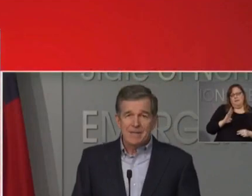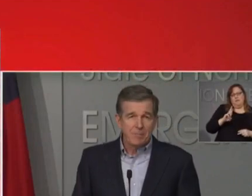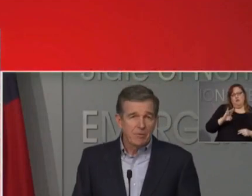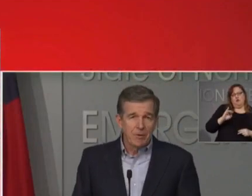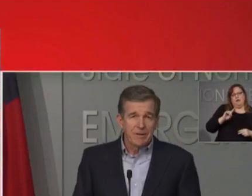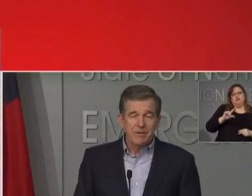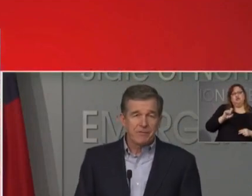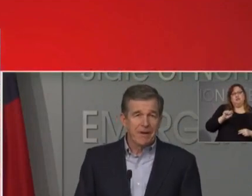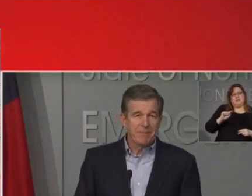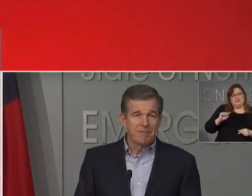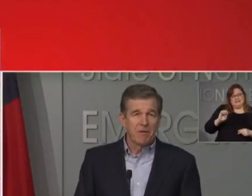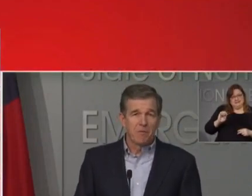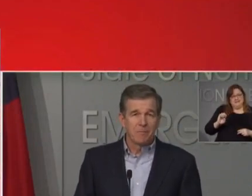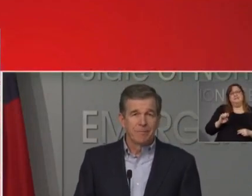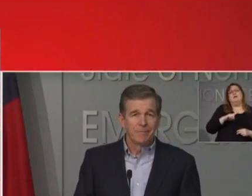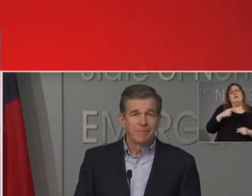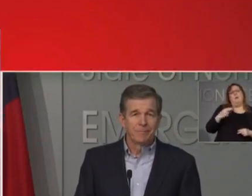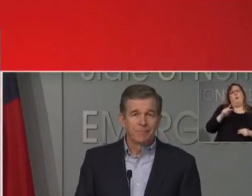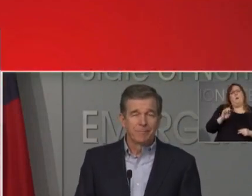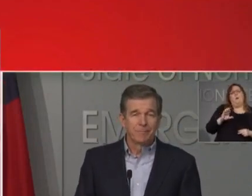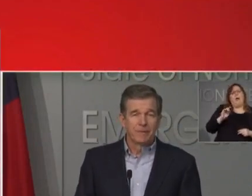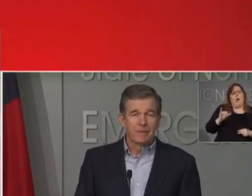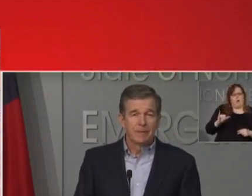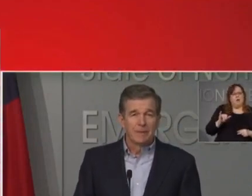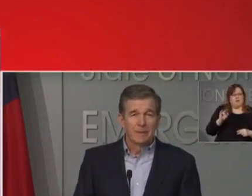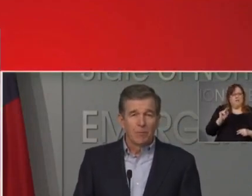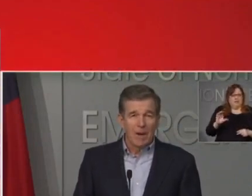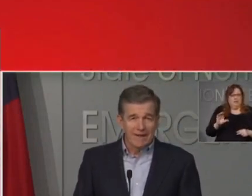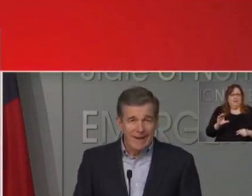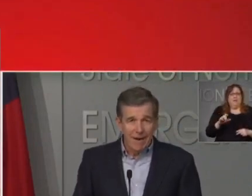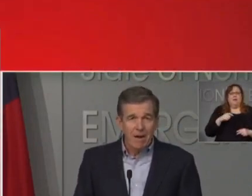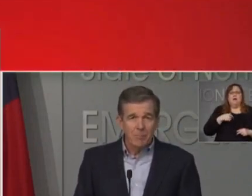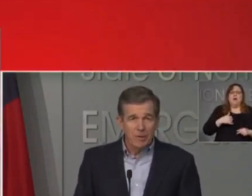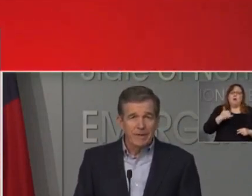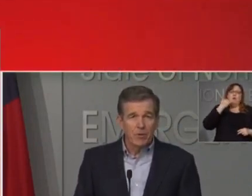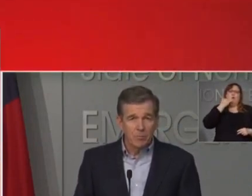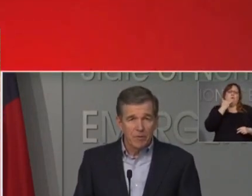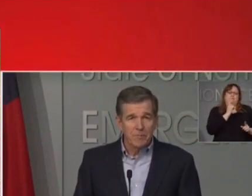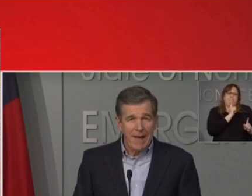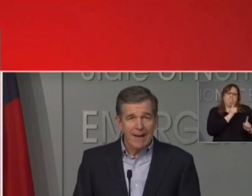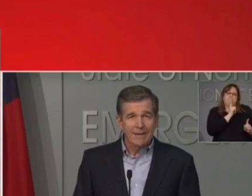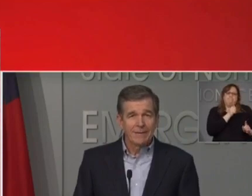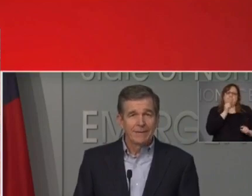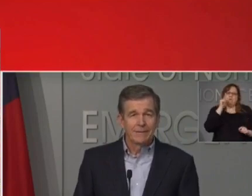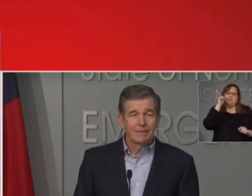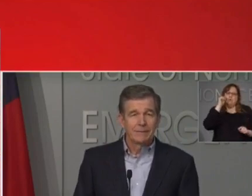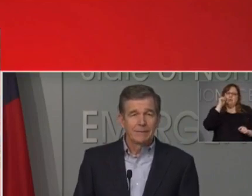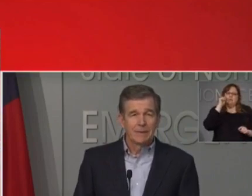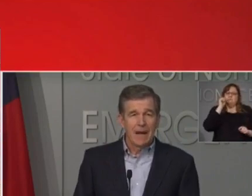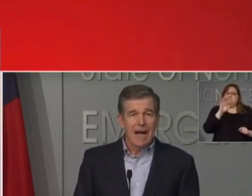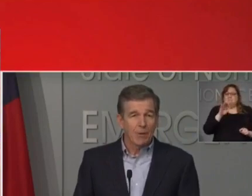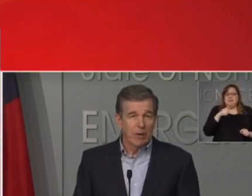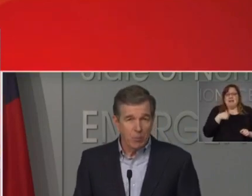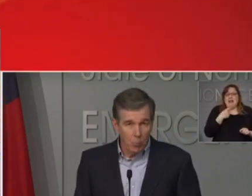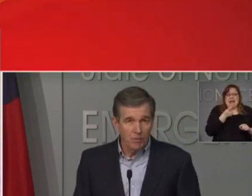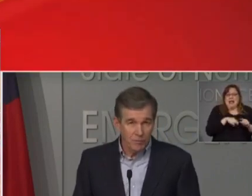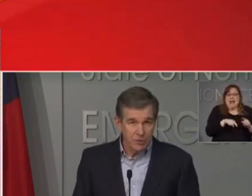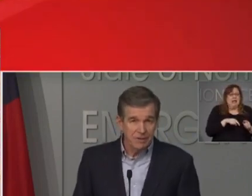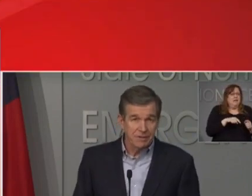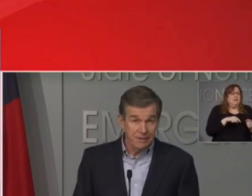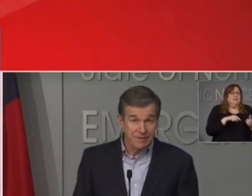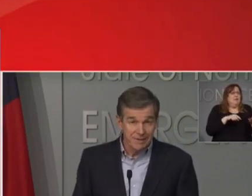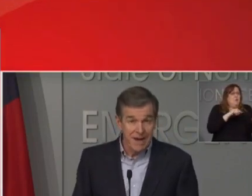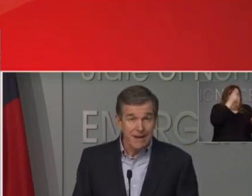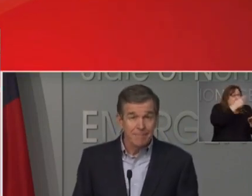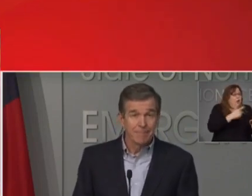I spoke to her yesterday by phone. While I cannot bring her brother back, I can work